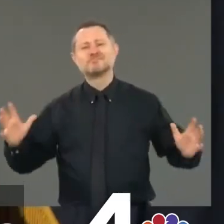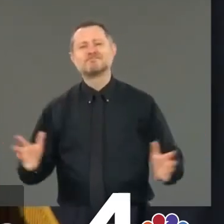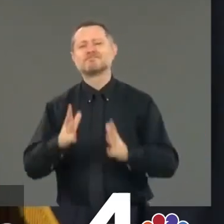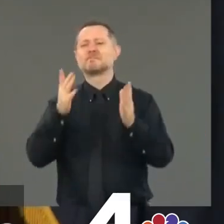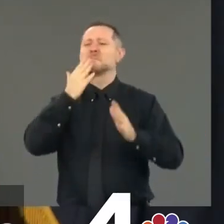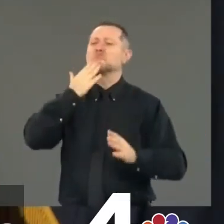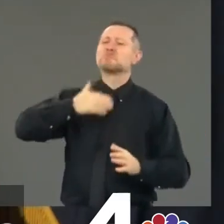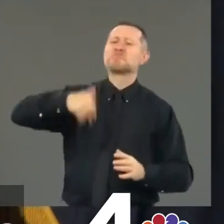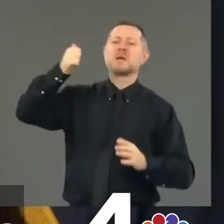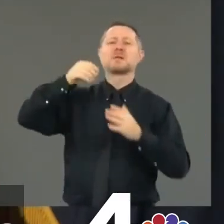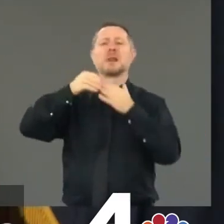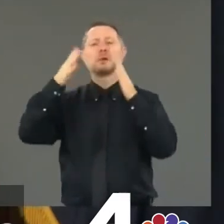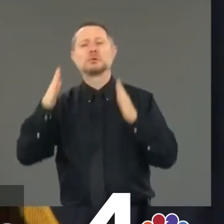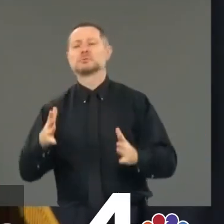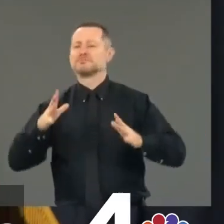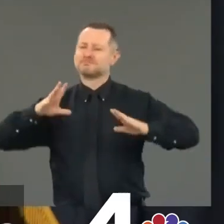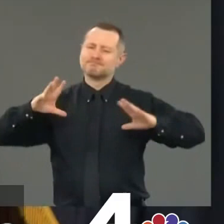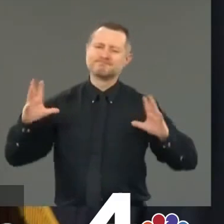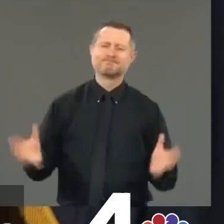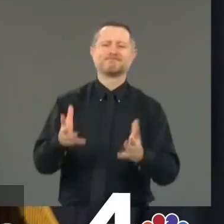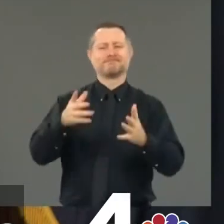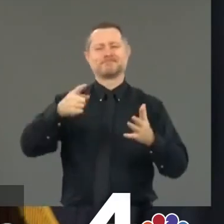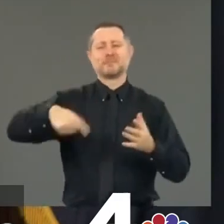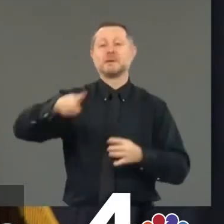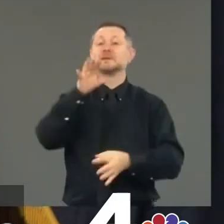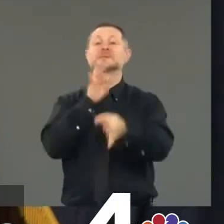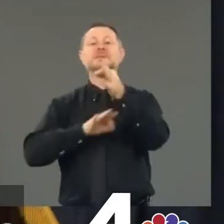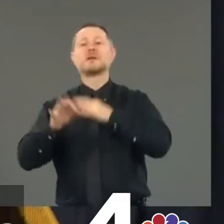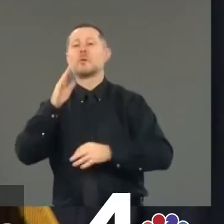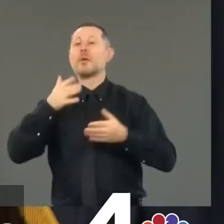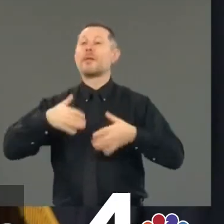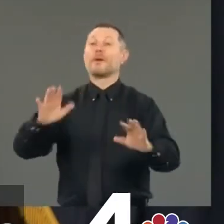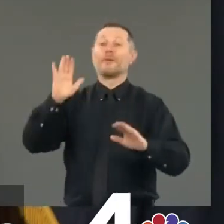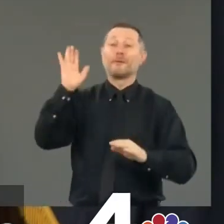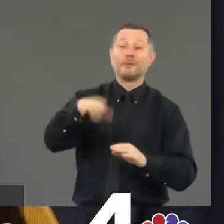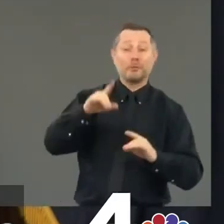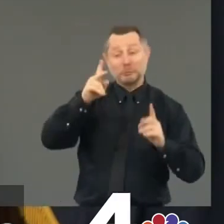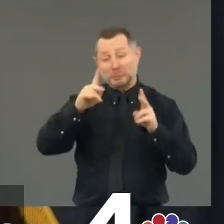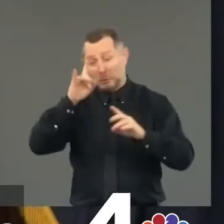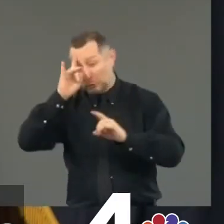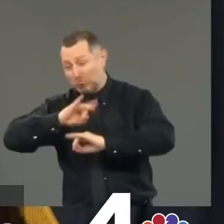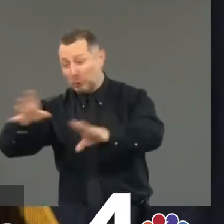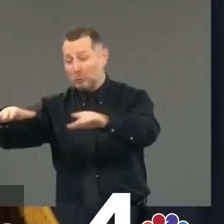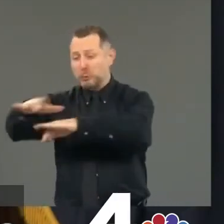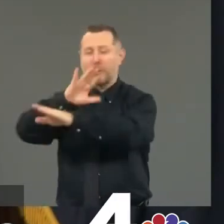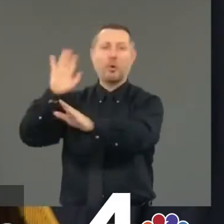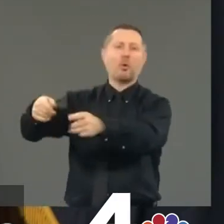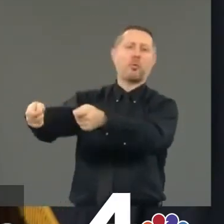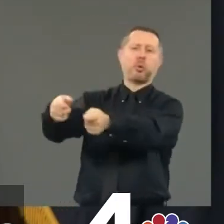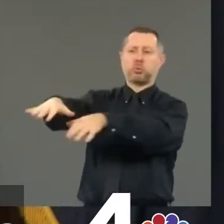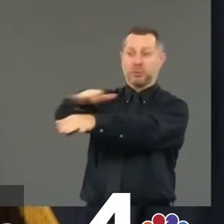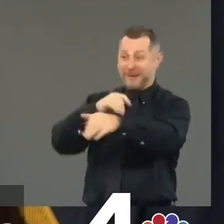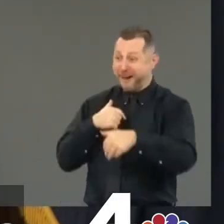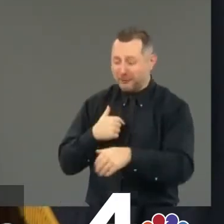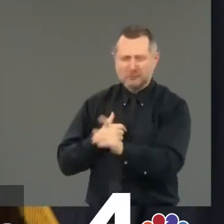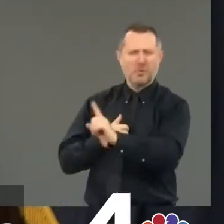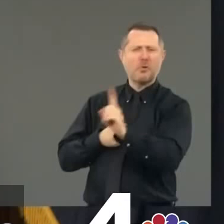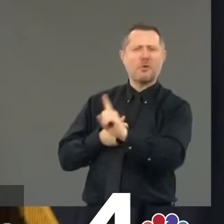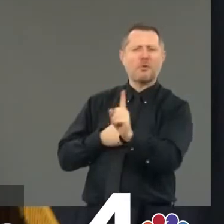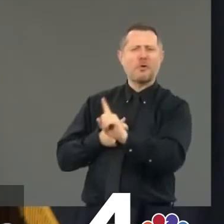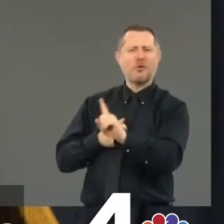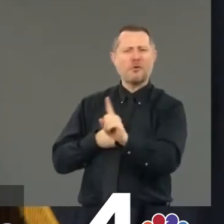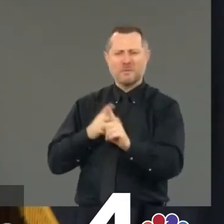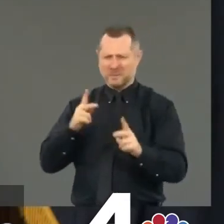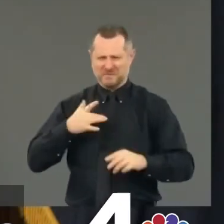rather than allowing the worst. But don't lose the passion. Don't